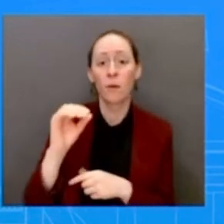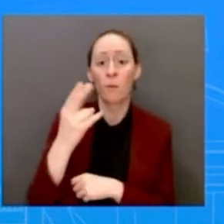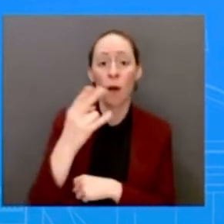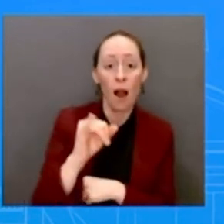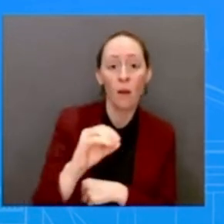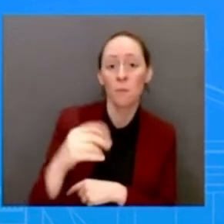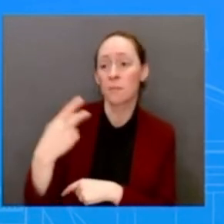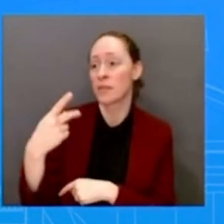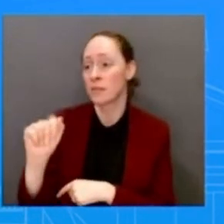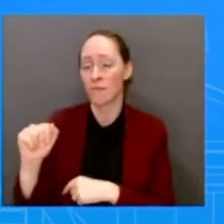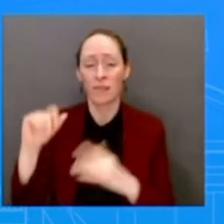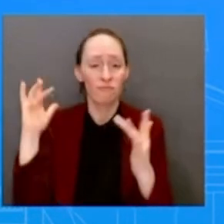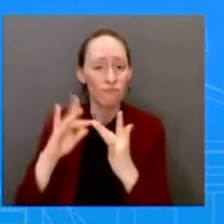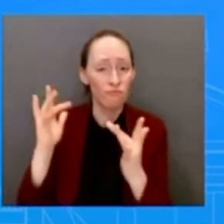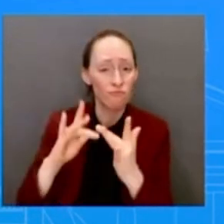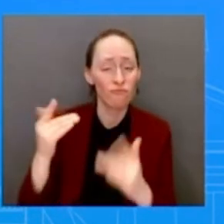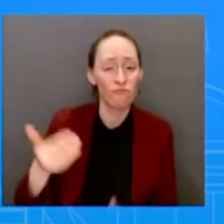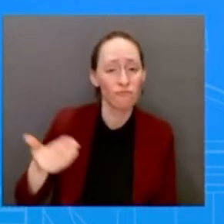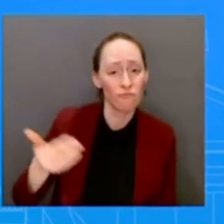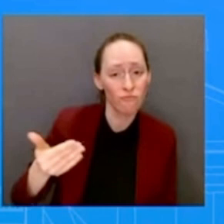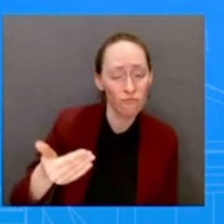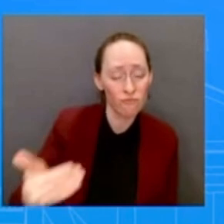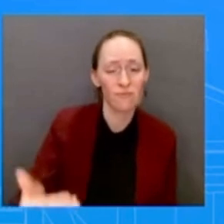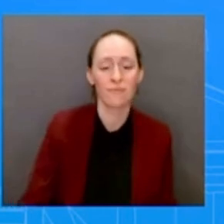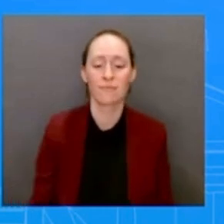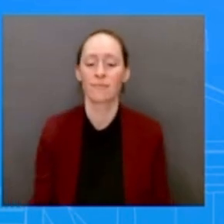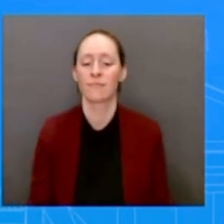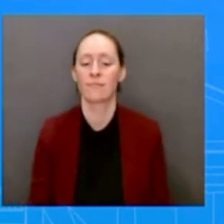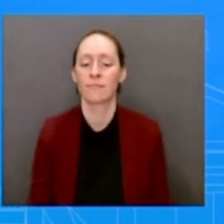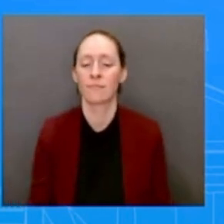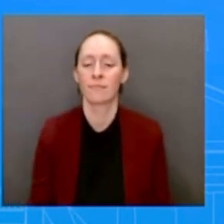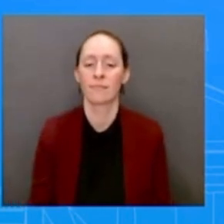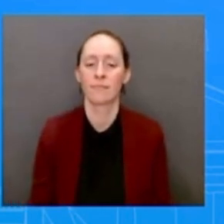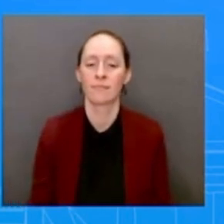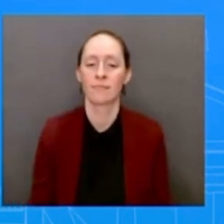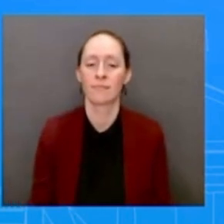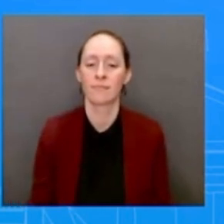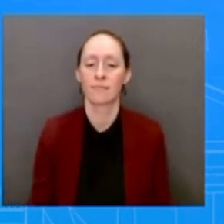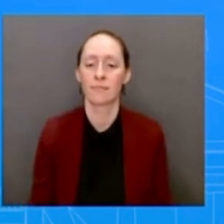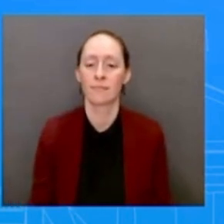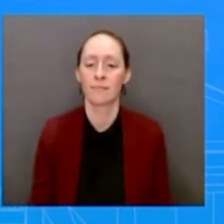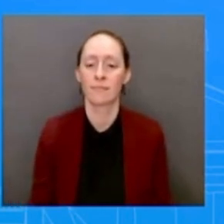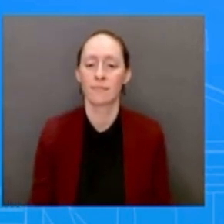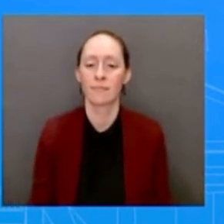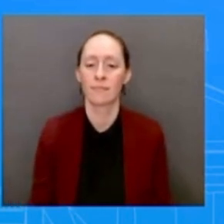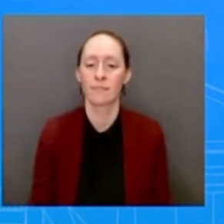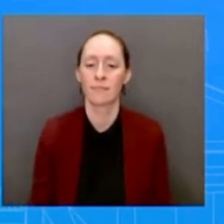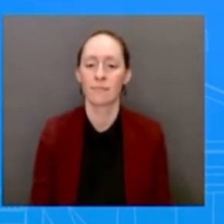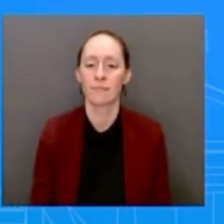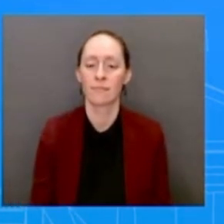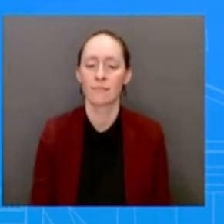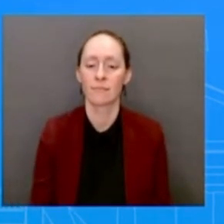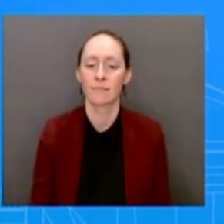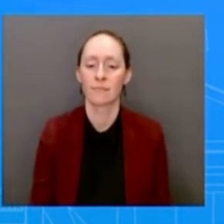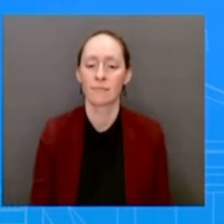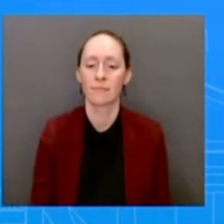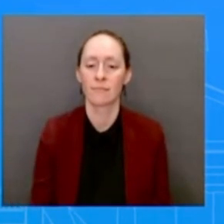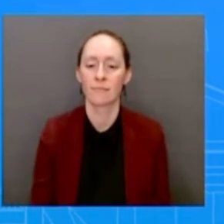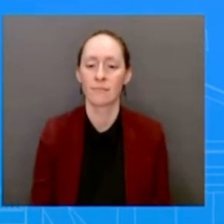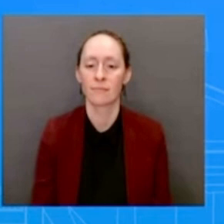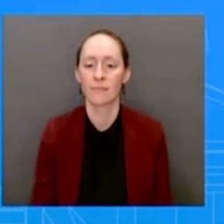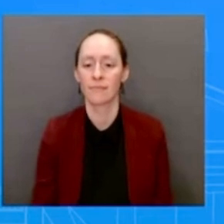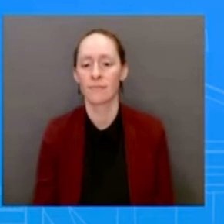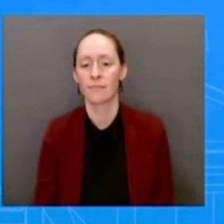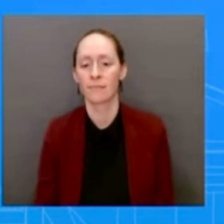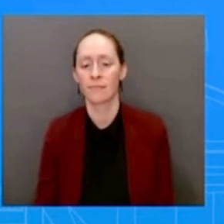from the federal government. Thank you, Karine. You mentioned the SAP that the administration put out on February 6th,